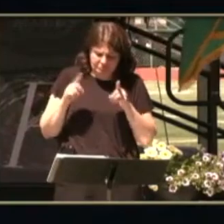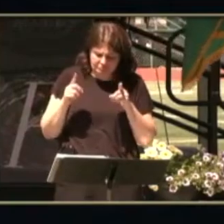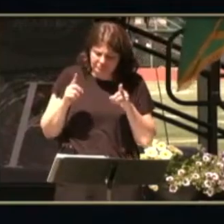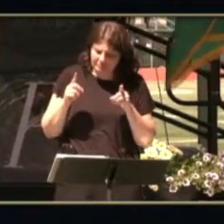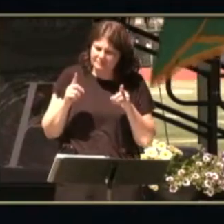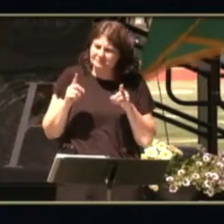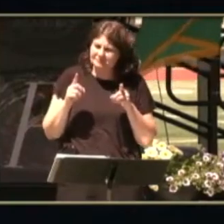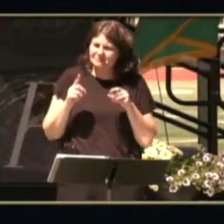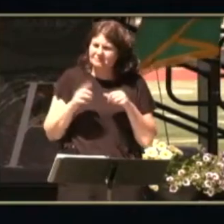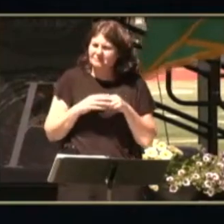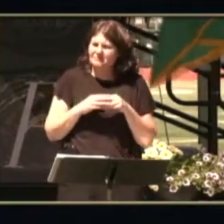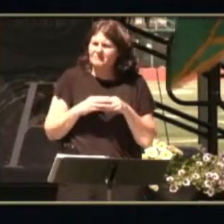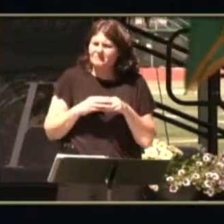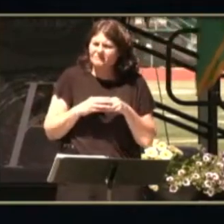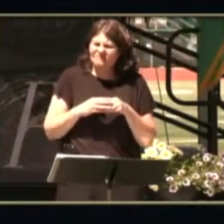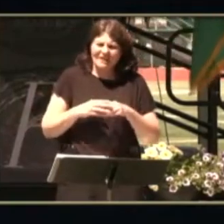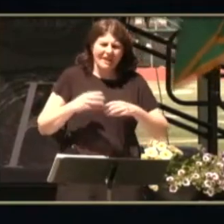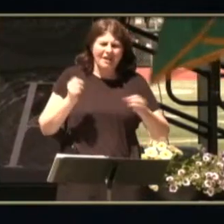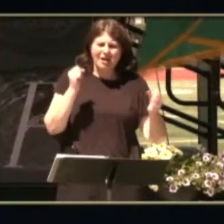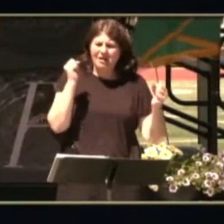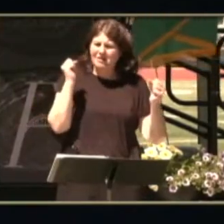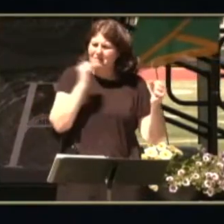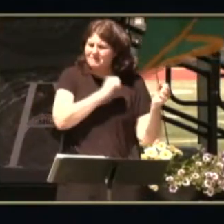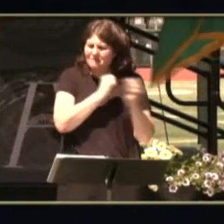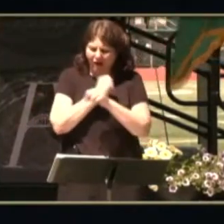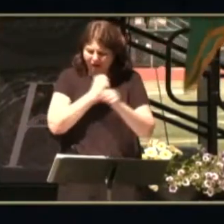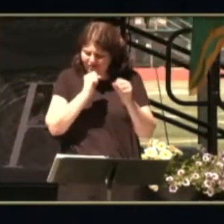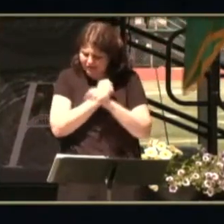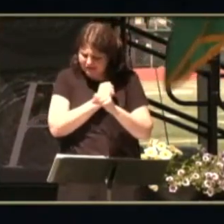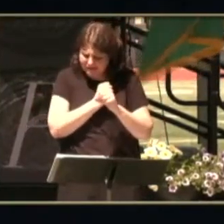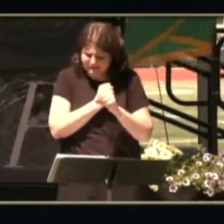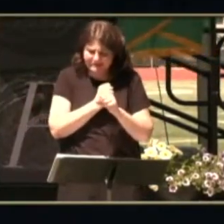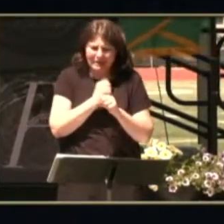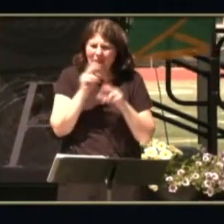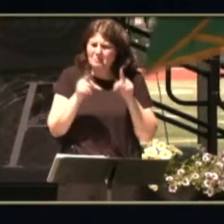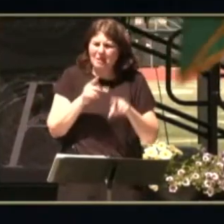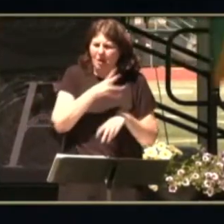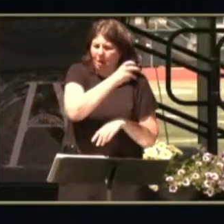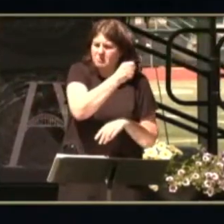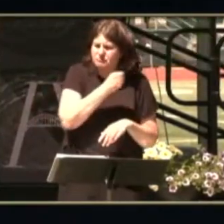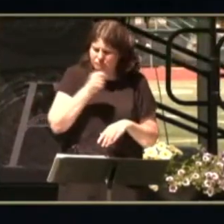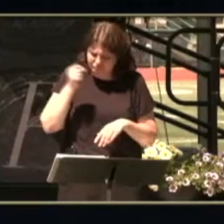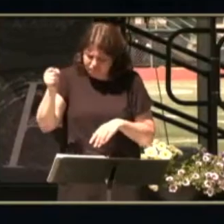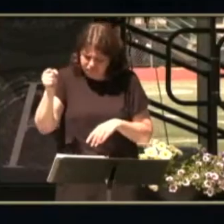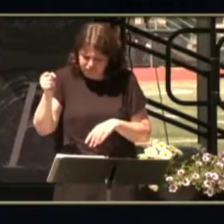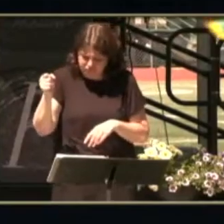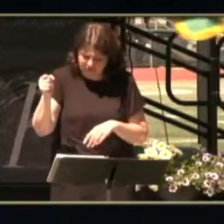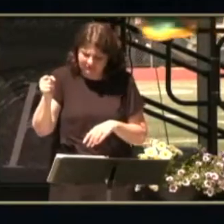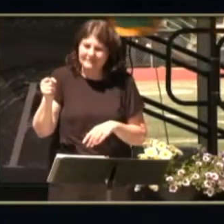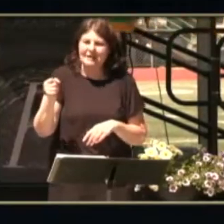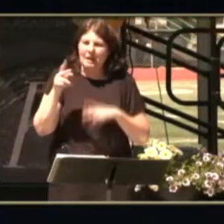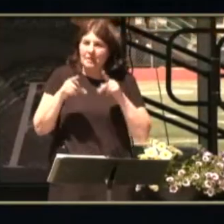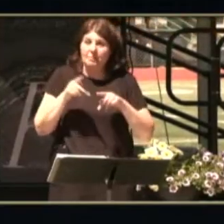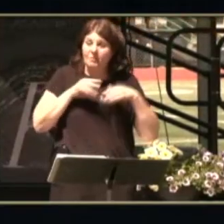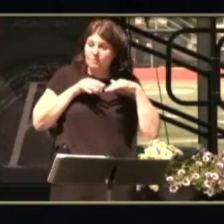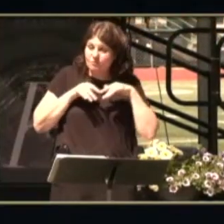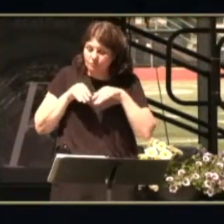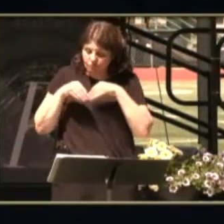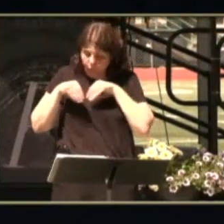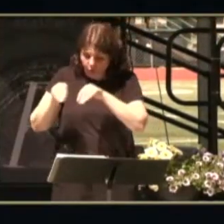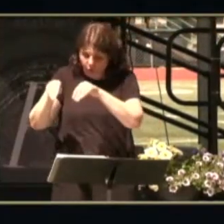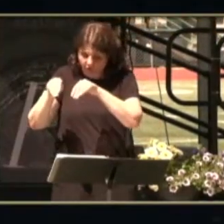Thank you, testament lesson and